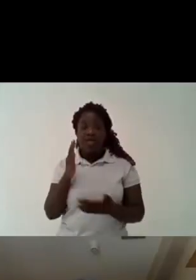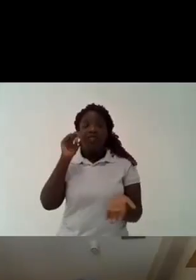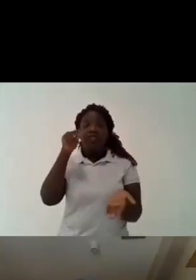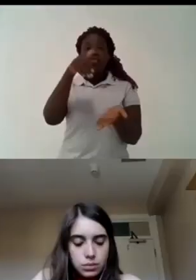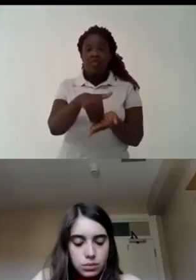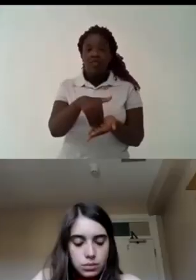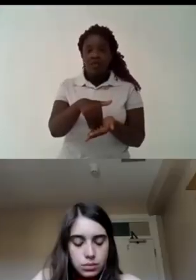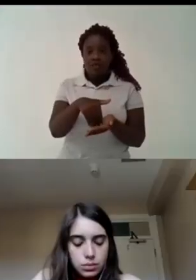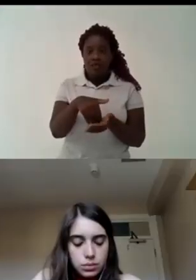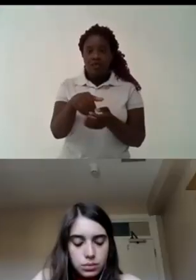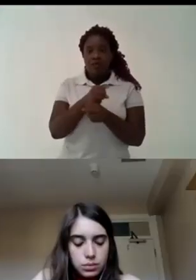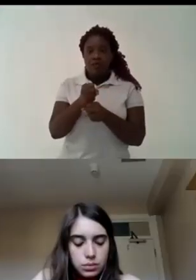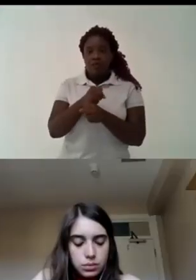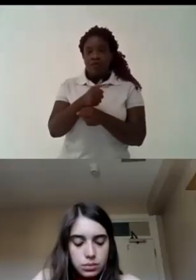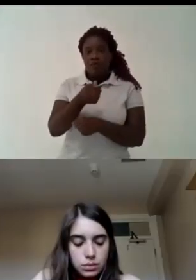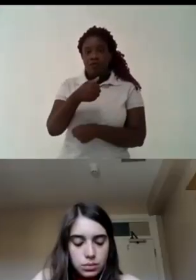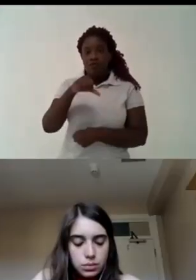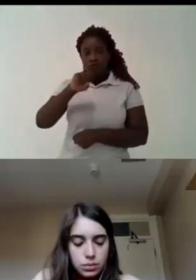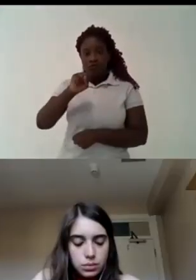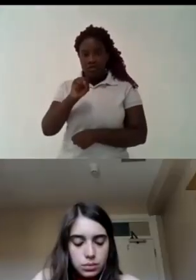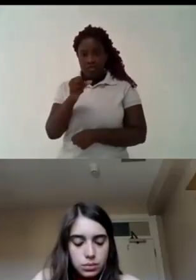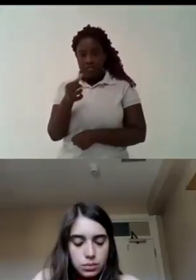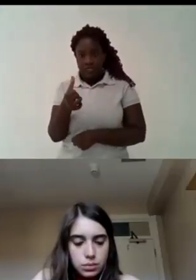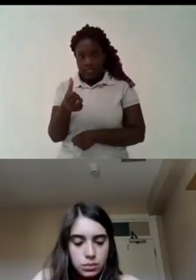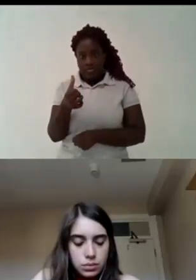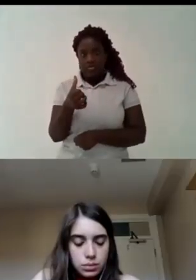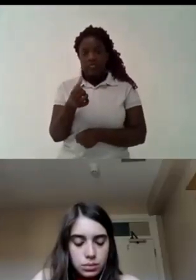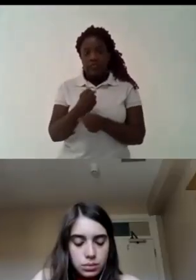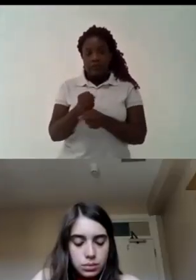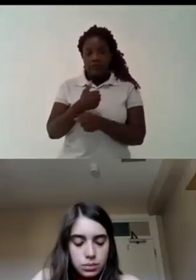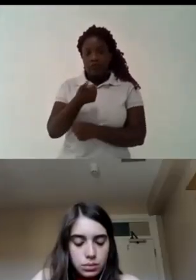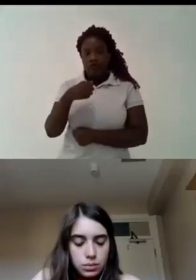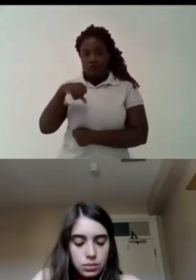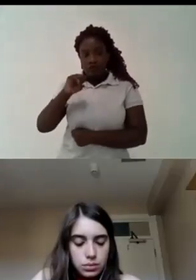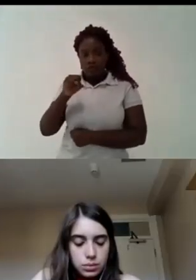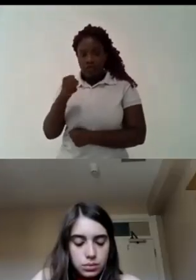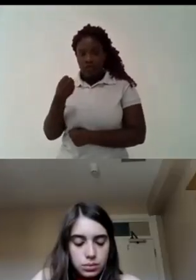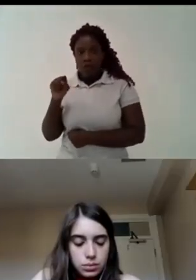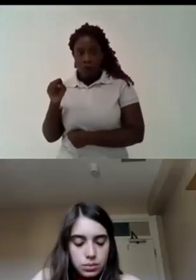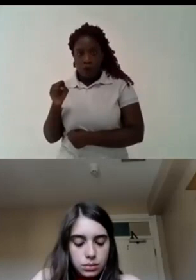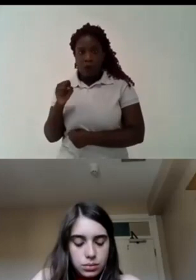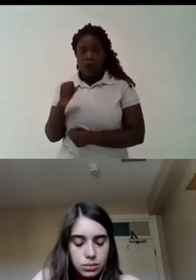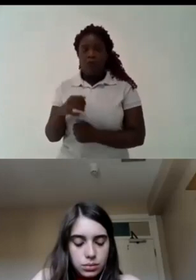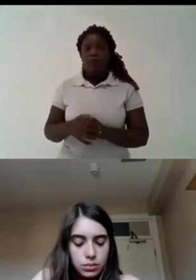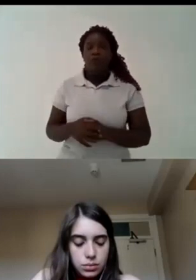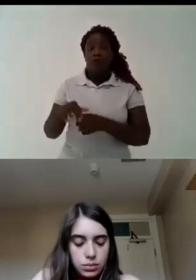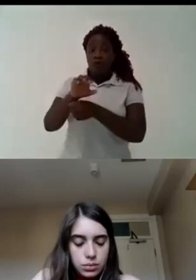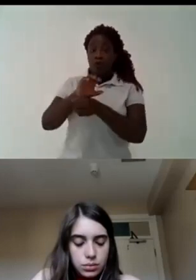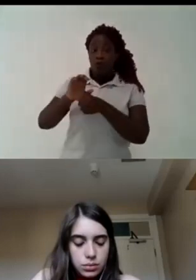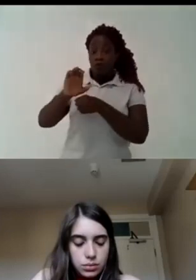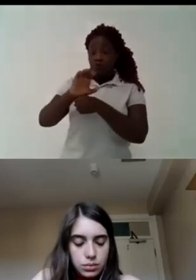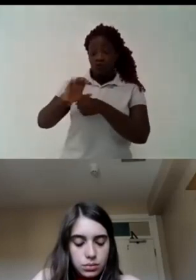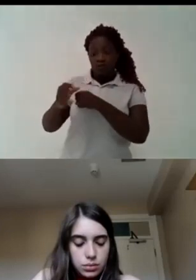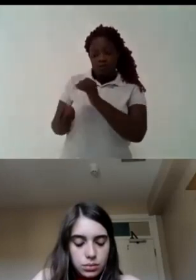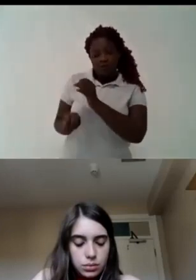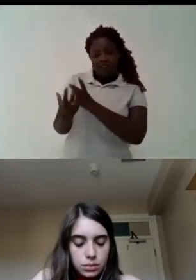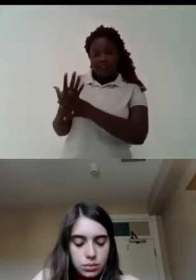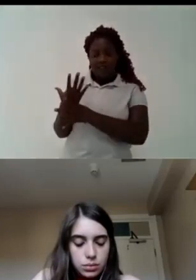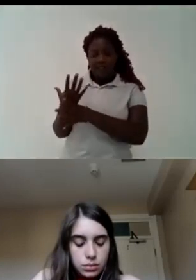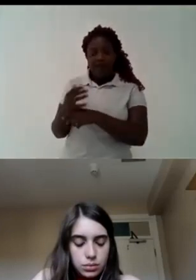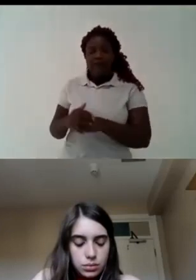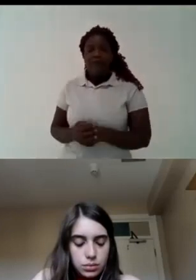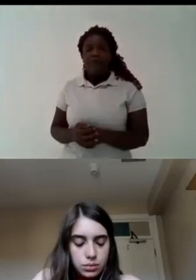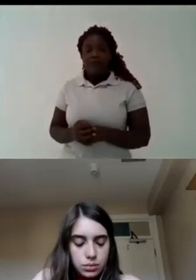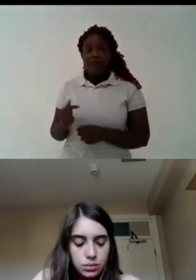and then we have the period of democracy between uh 42 and 45 then we had uh another